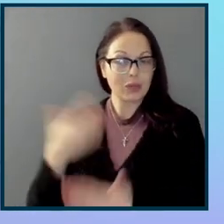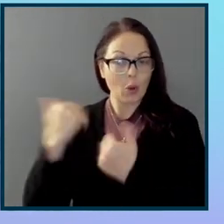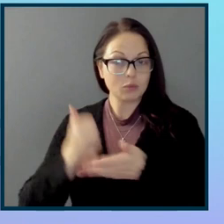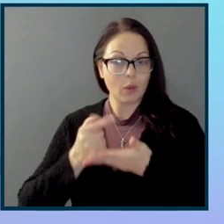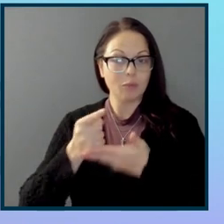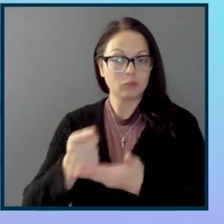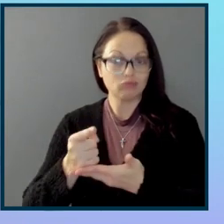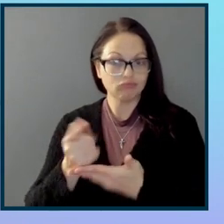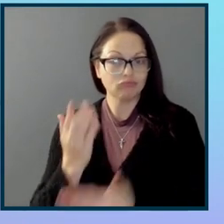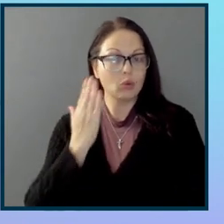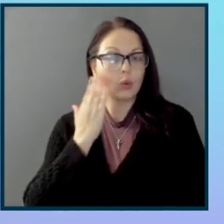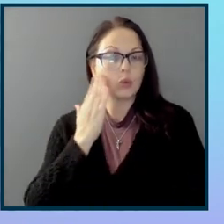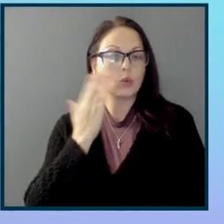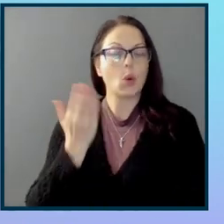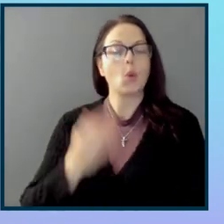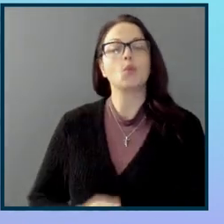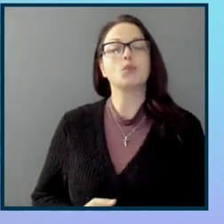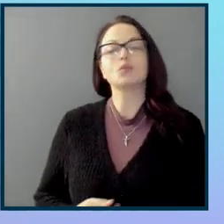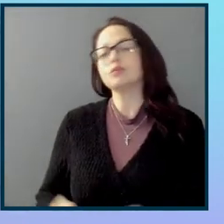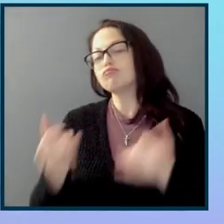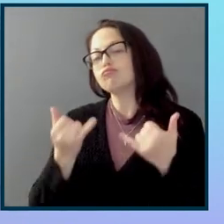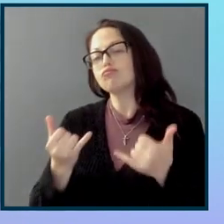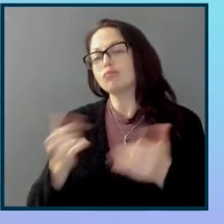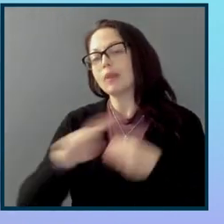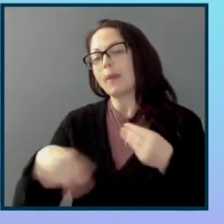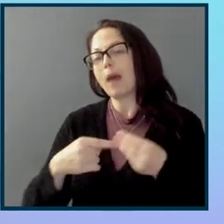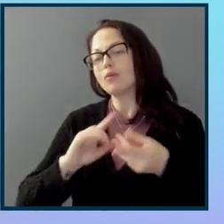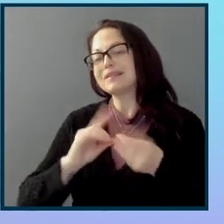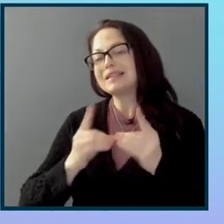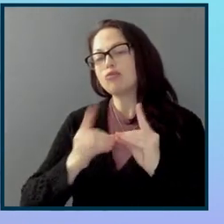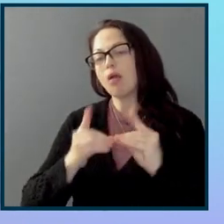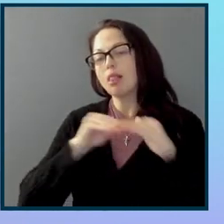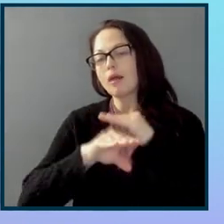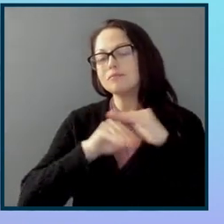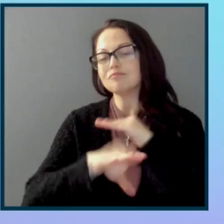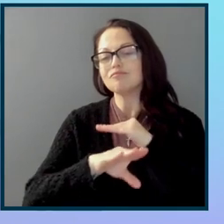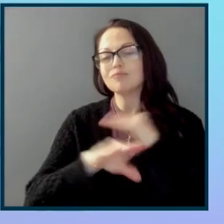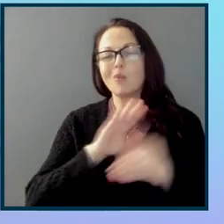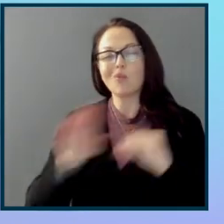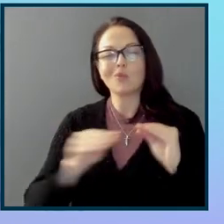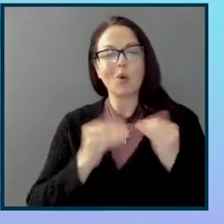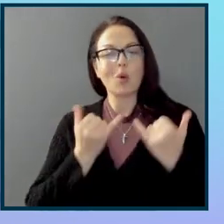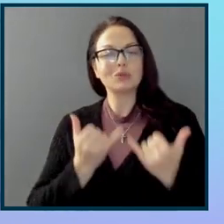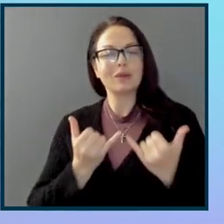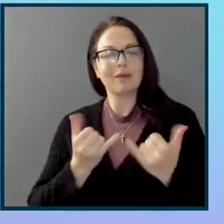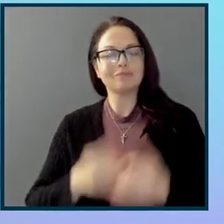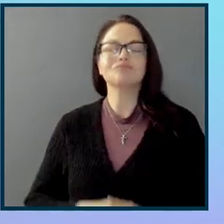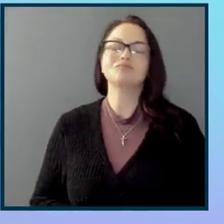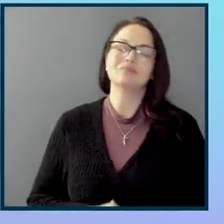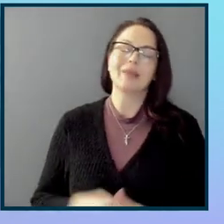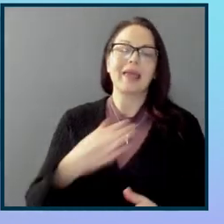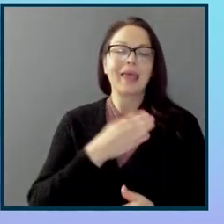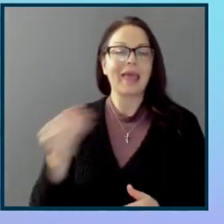know today a little bit more about digital accessibility than you did yesterday and lessen the